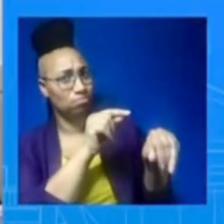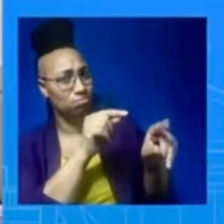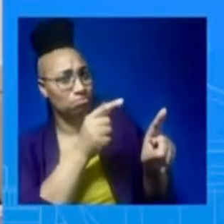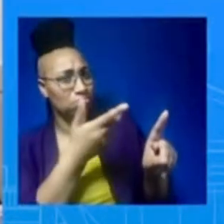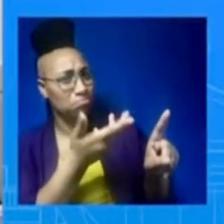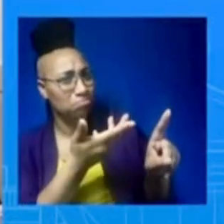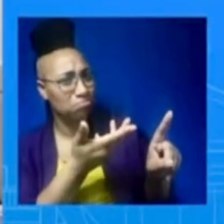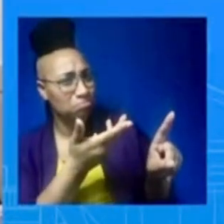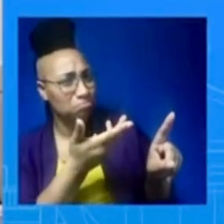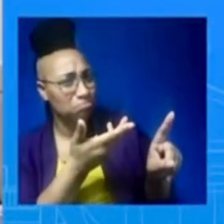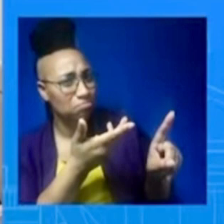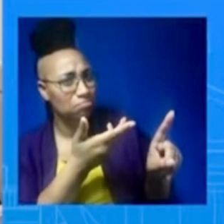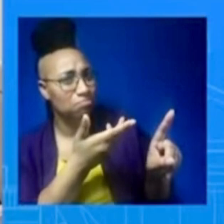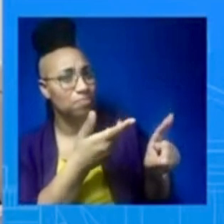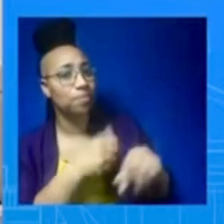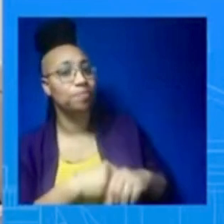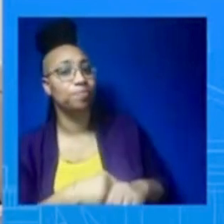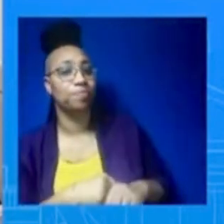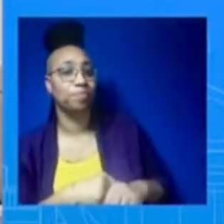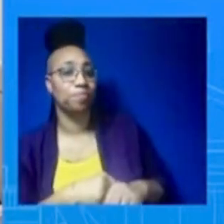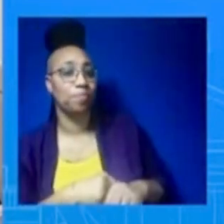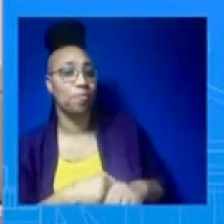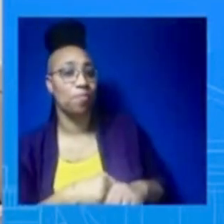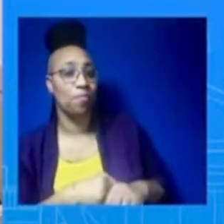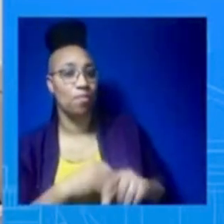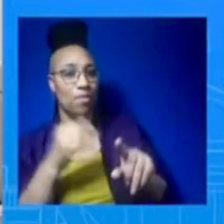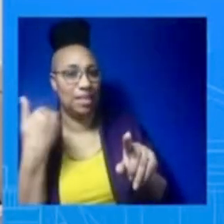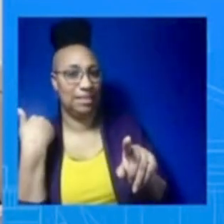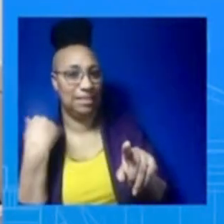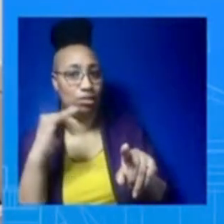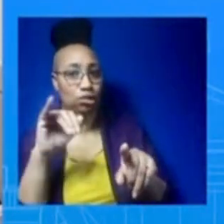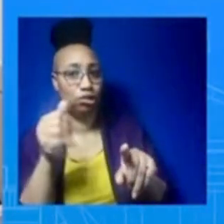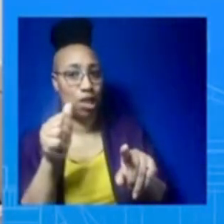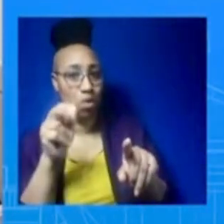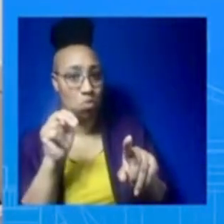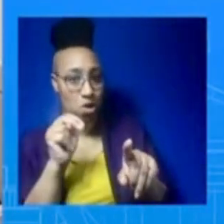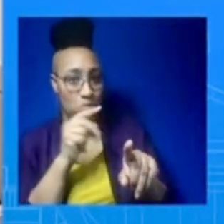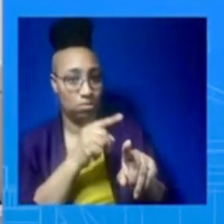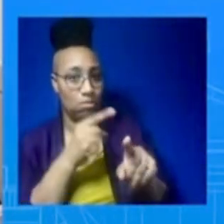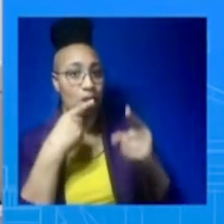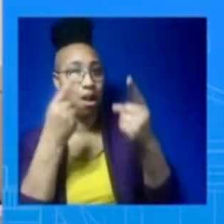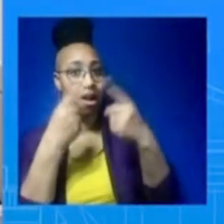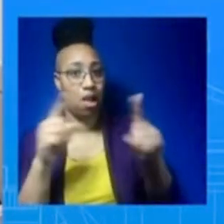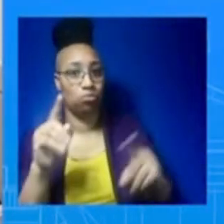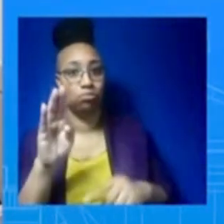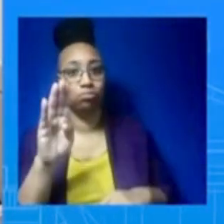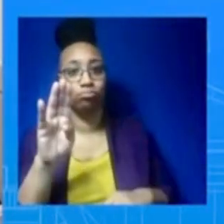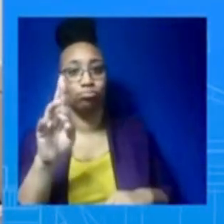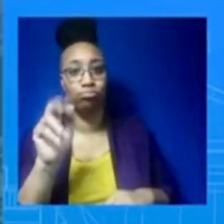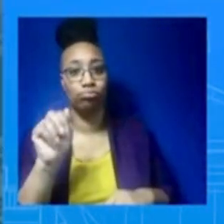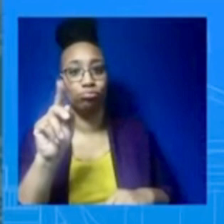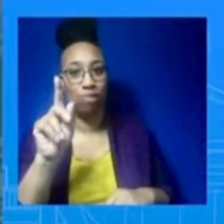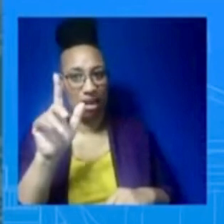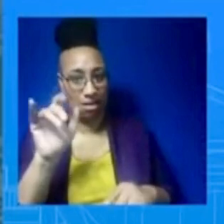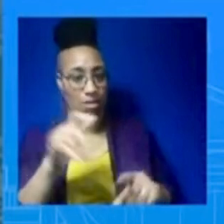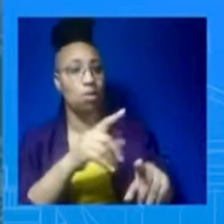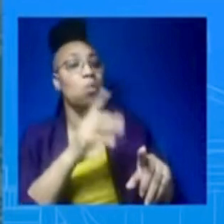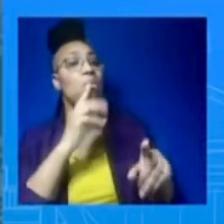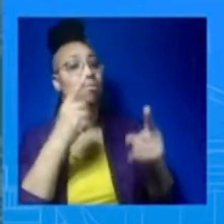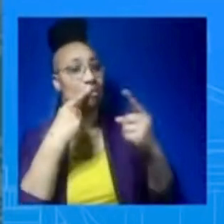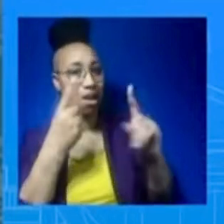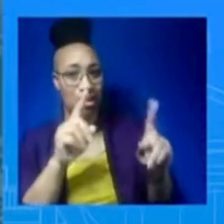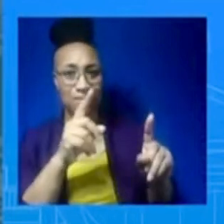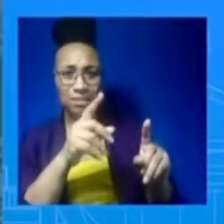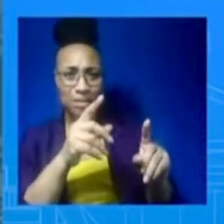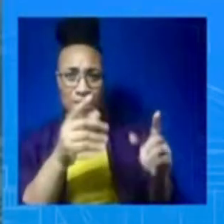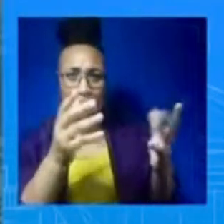obviously needed to be built. Any update on the timetable within which those will be delivered to Ukraine? I think you're a little you're getting a little